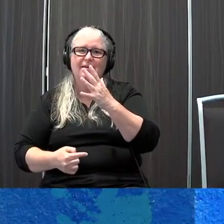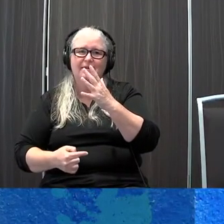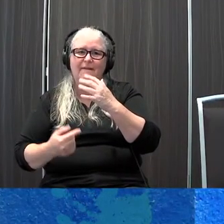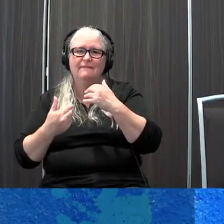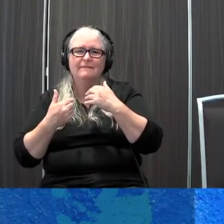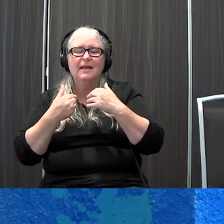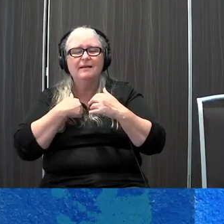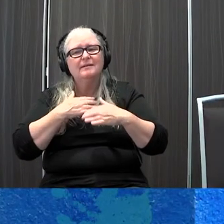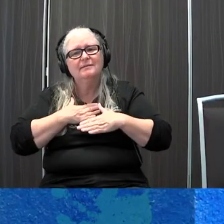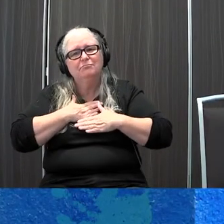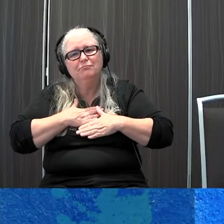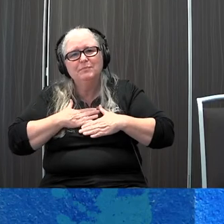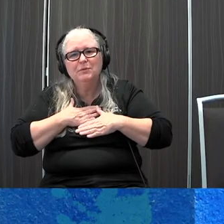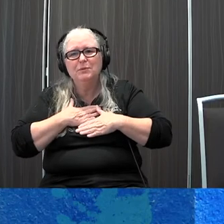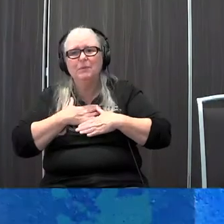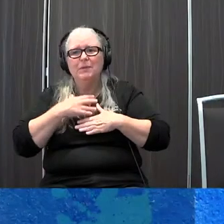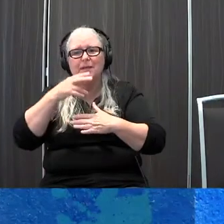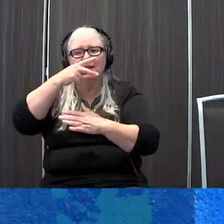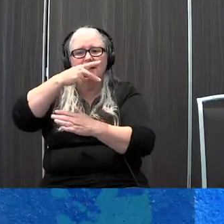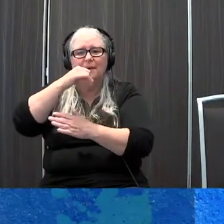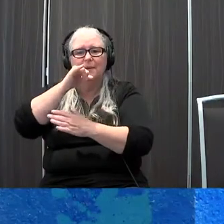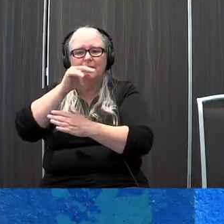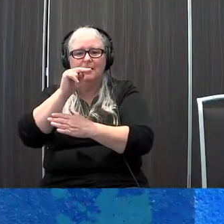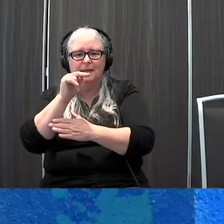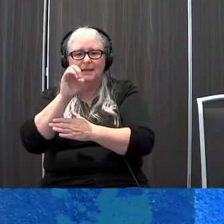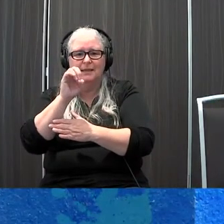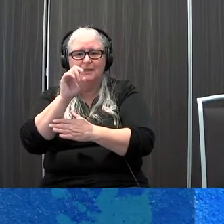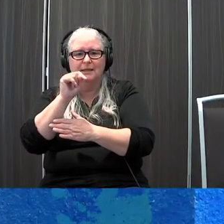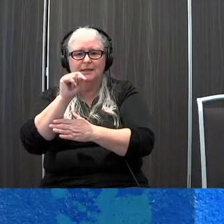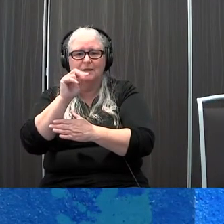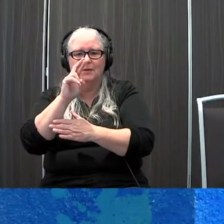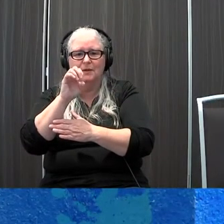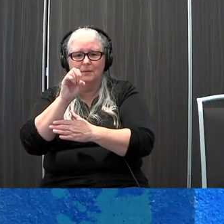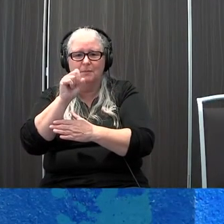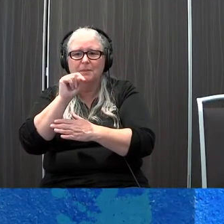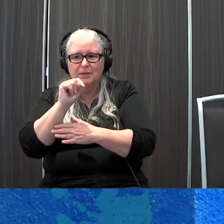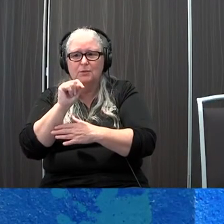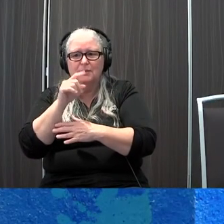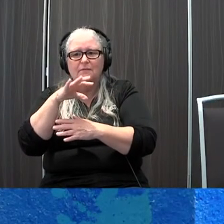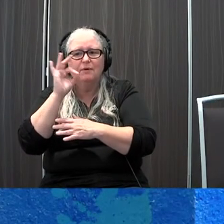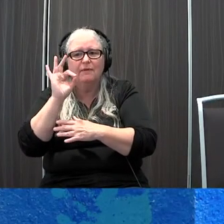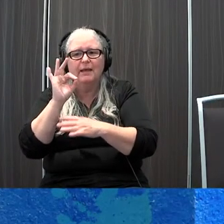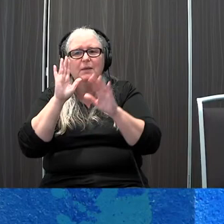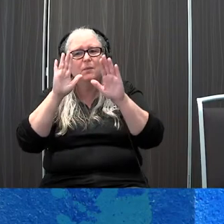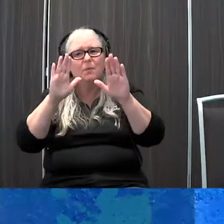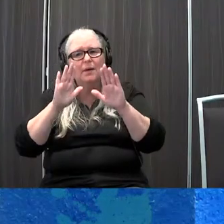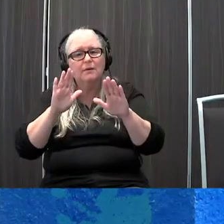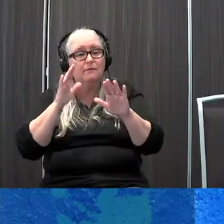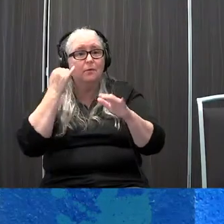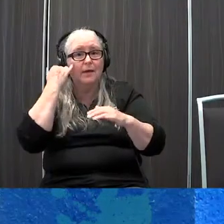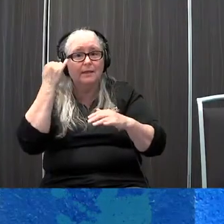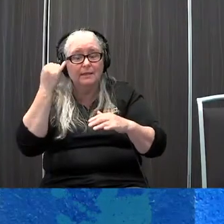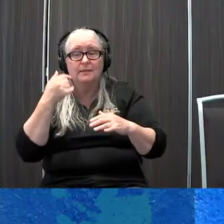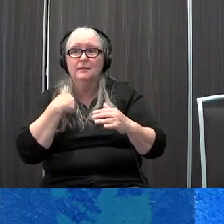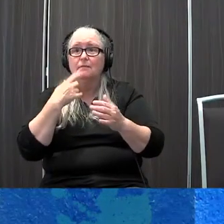Pinterest as many parents do for finding wonderful ideas for what picture schedules have